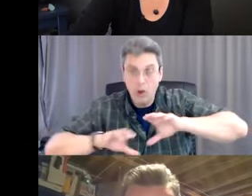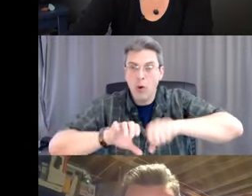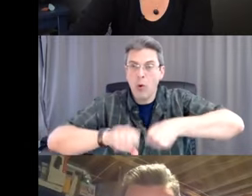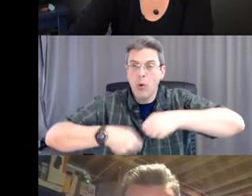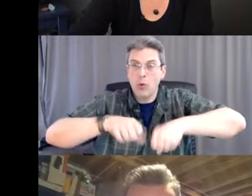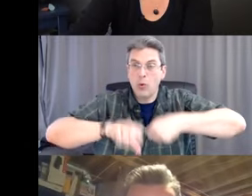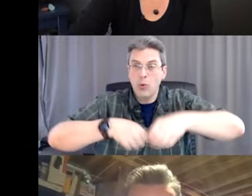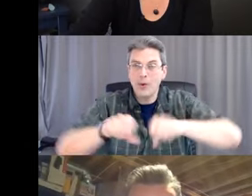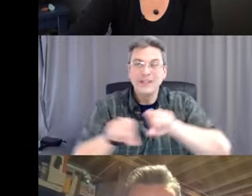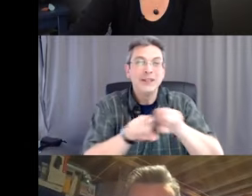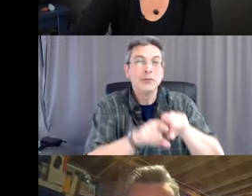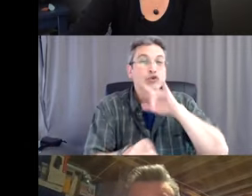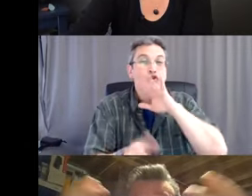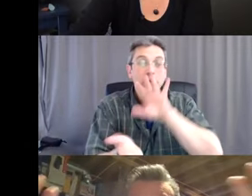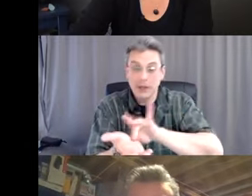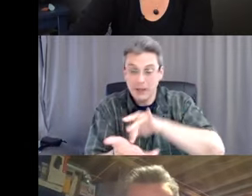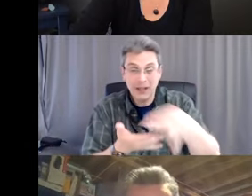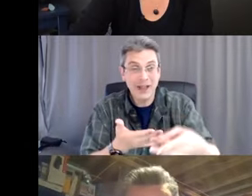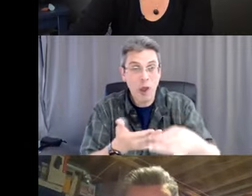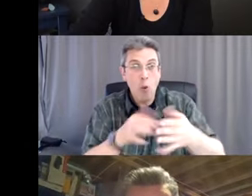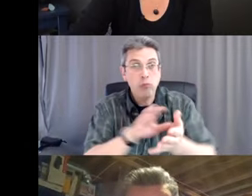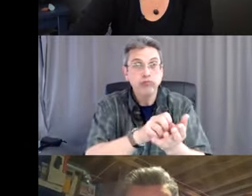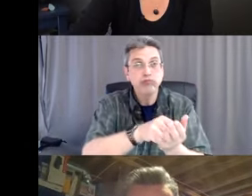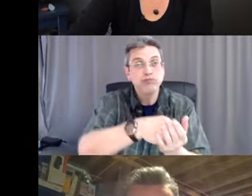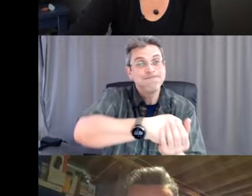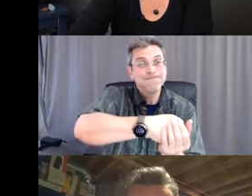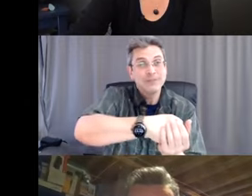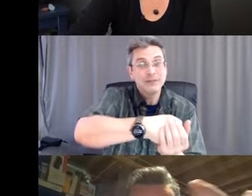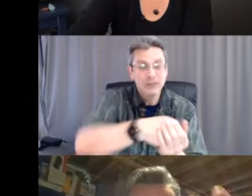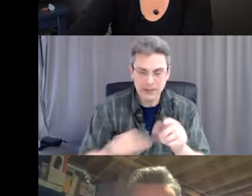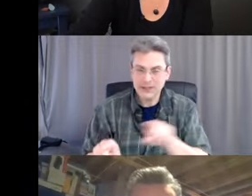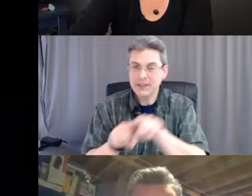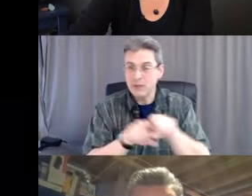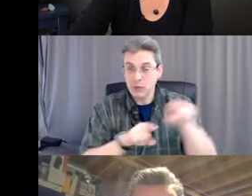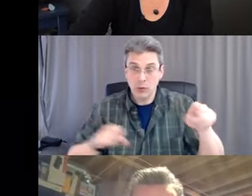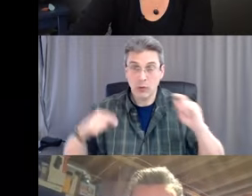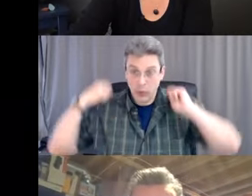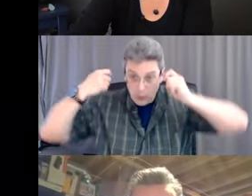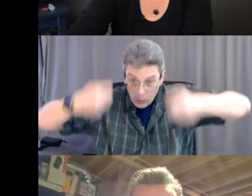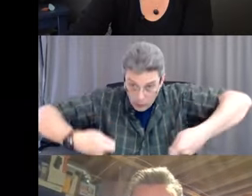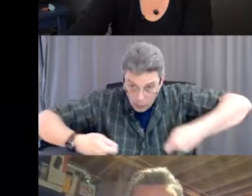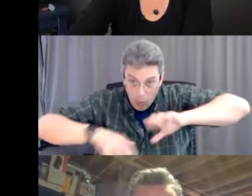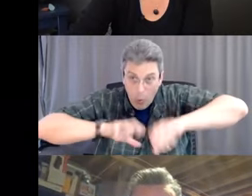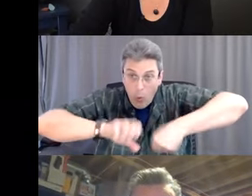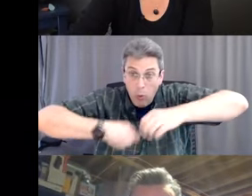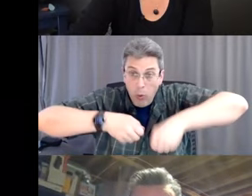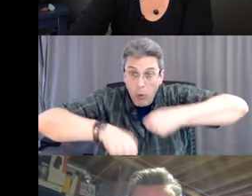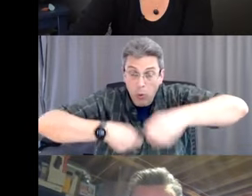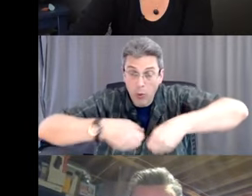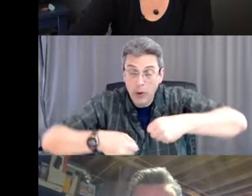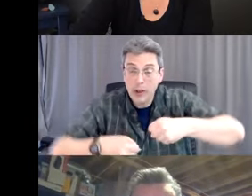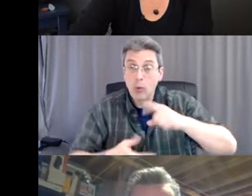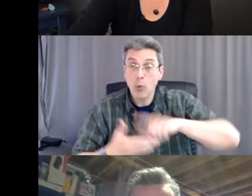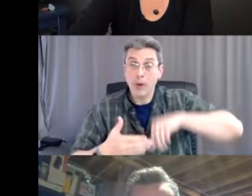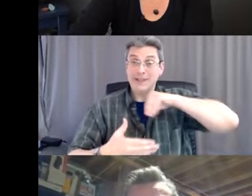gloves. What you want to do is put the inside on the outside. So you want to roll it up in a ball. So the inside is on the outside and the outside is on the